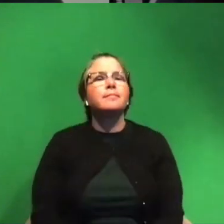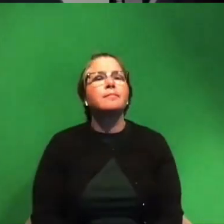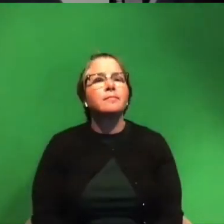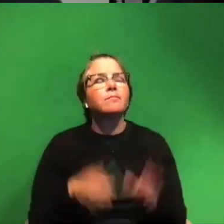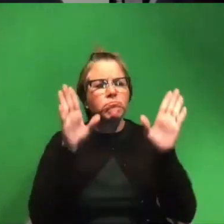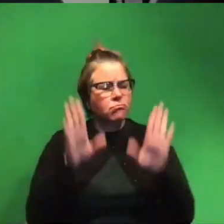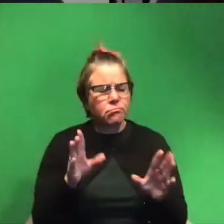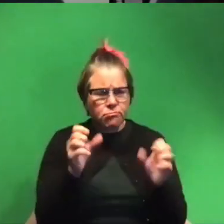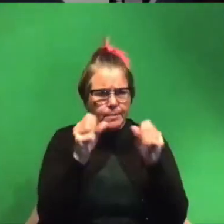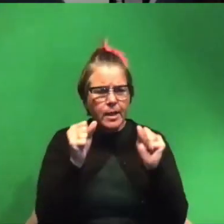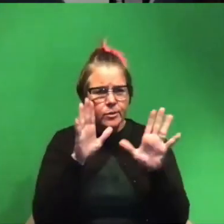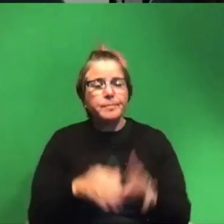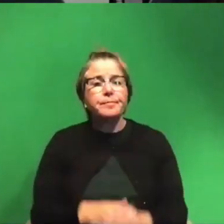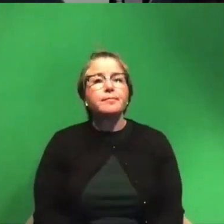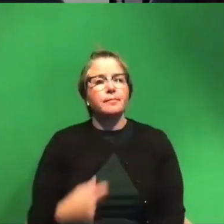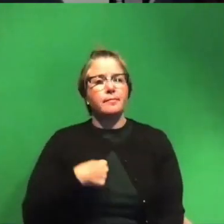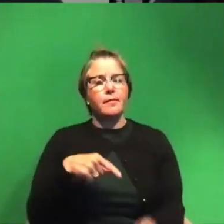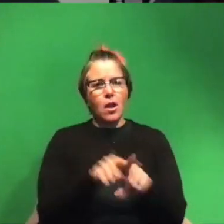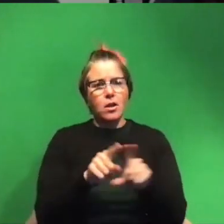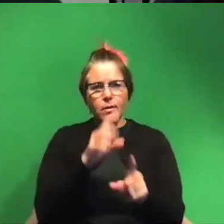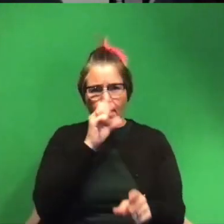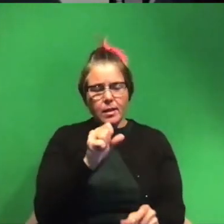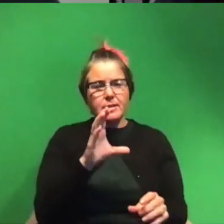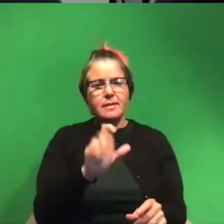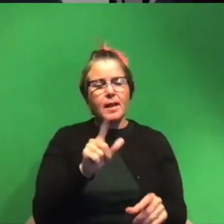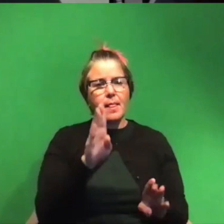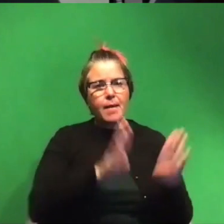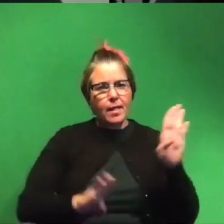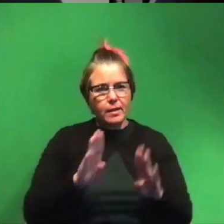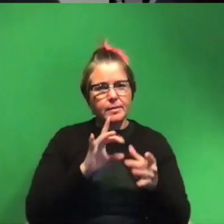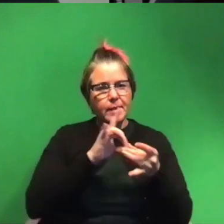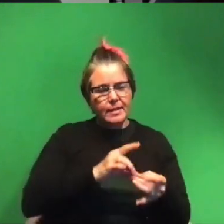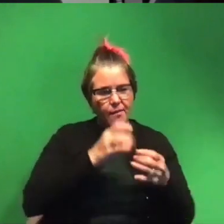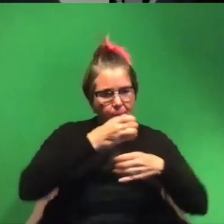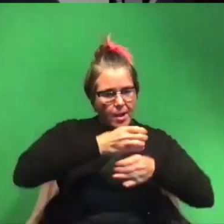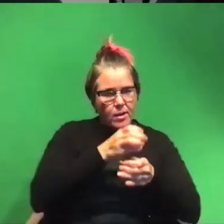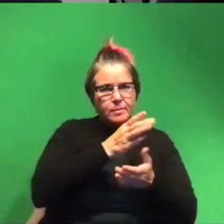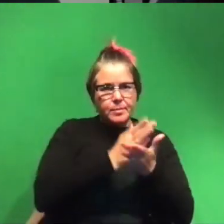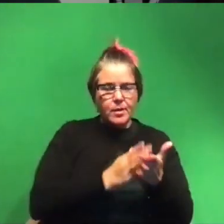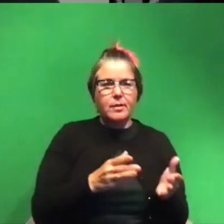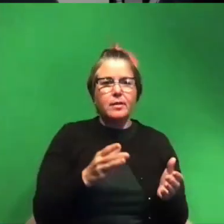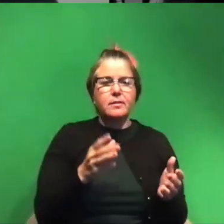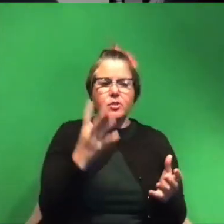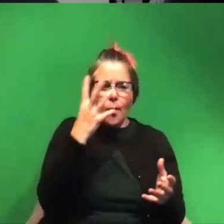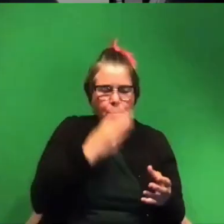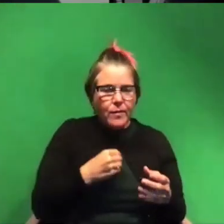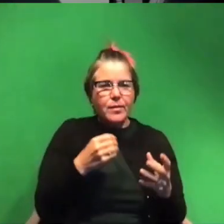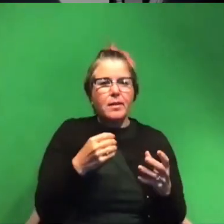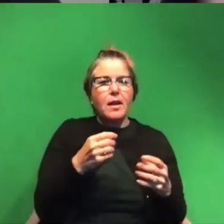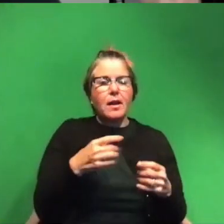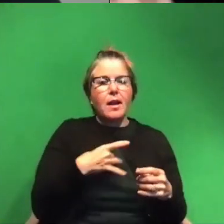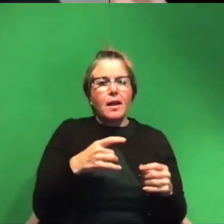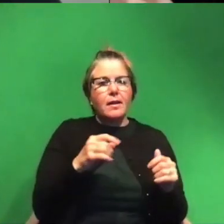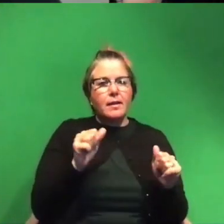great um i was also really attracted to cell biology because of the microscopy it's just like so beautiful and i really like being able to like